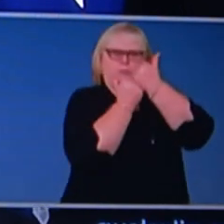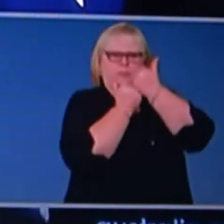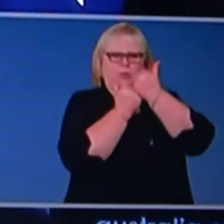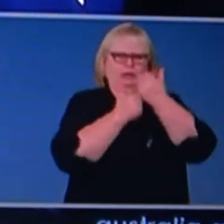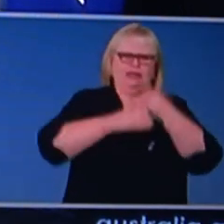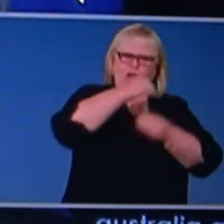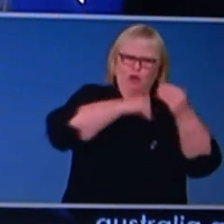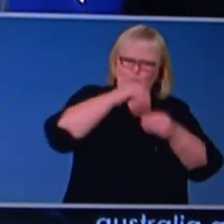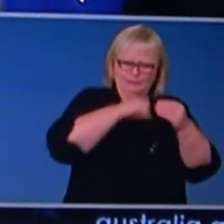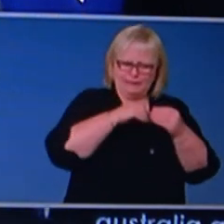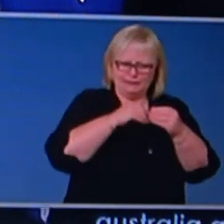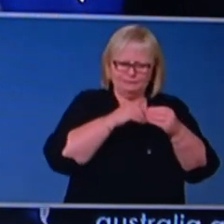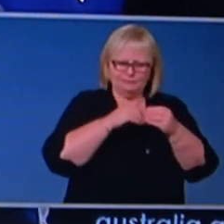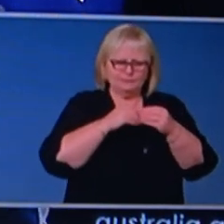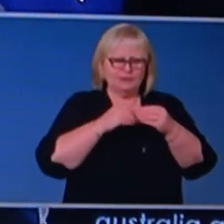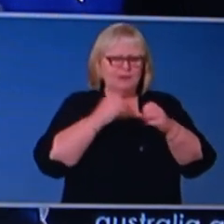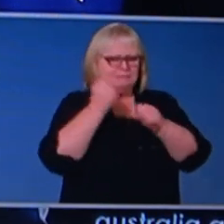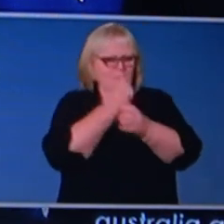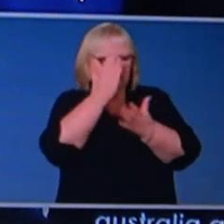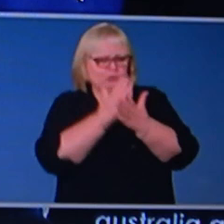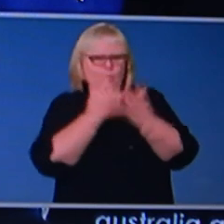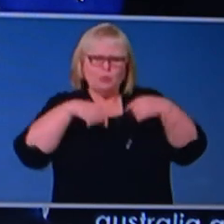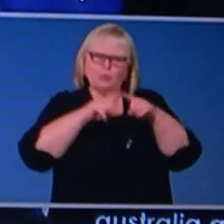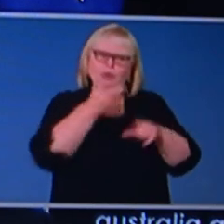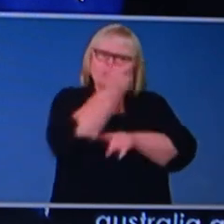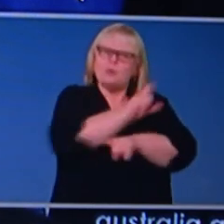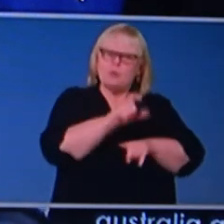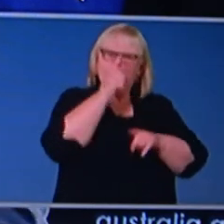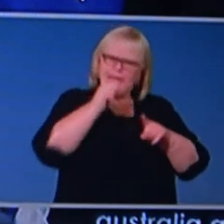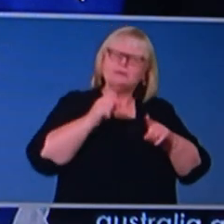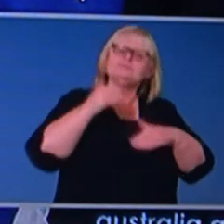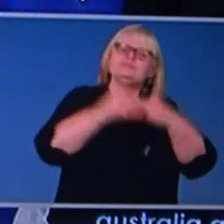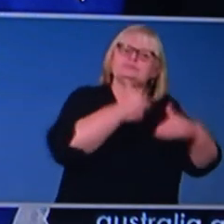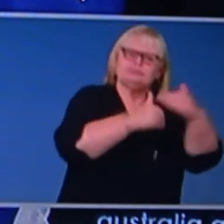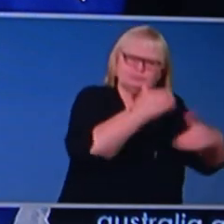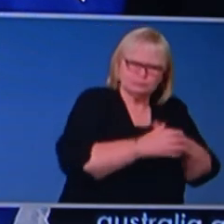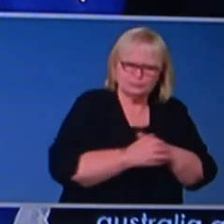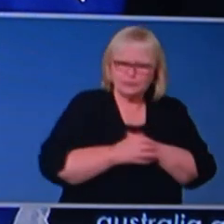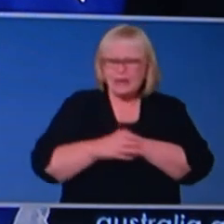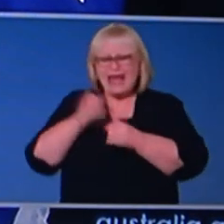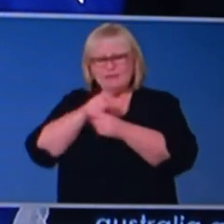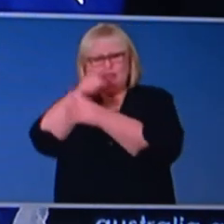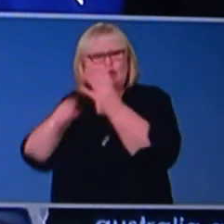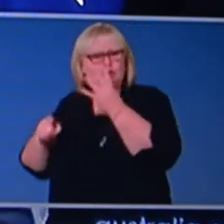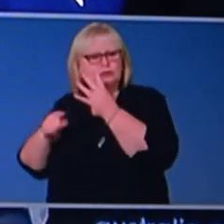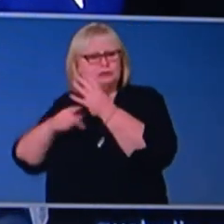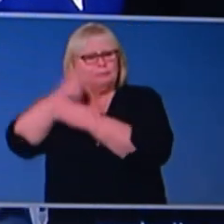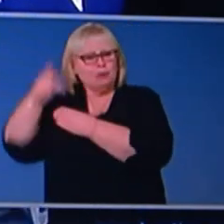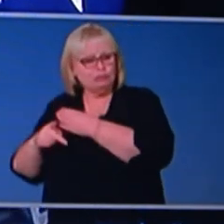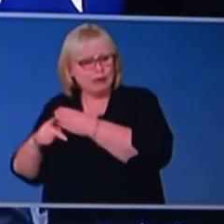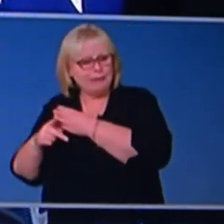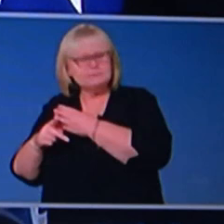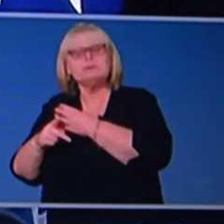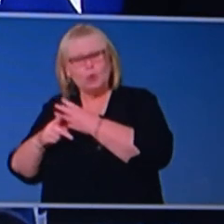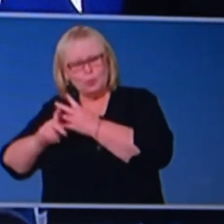It's all about underpinning confidence going forward. And these programs have been put in place well before these